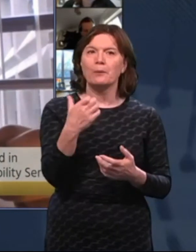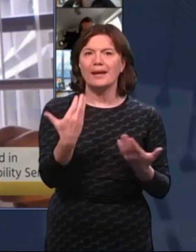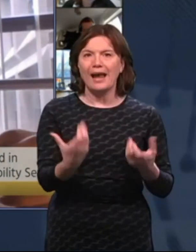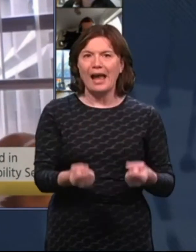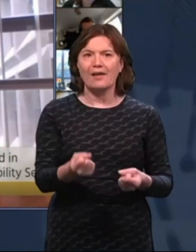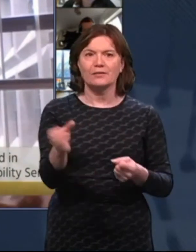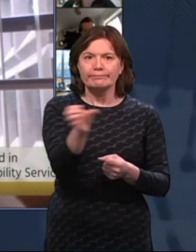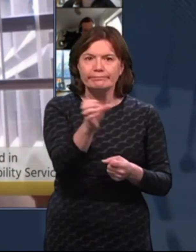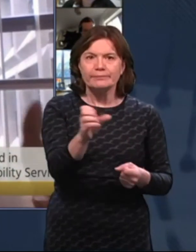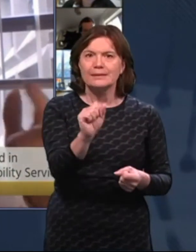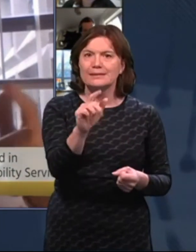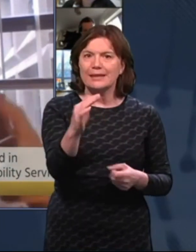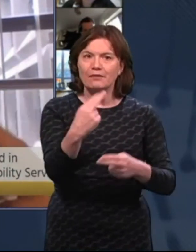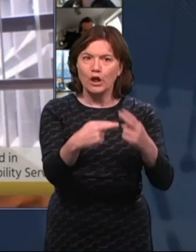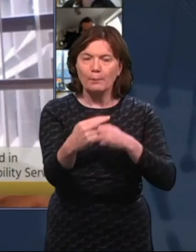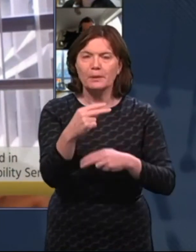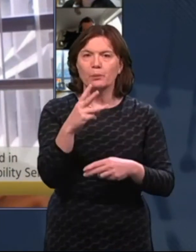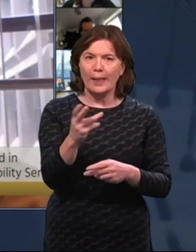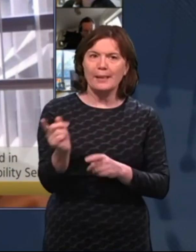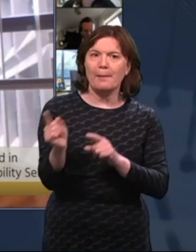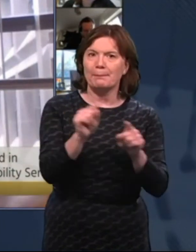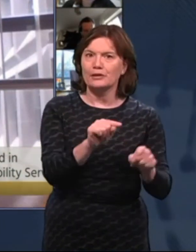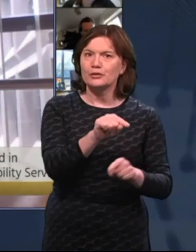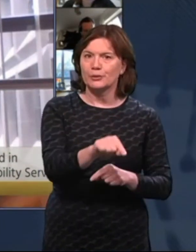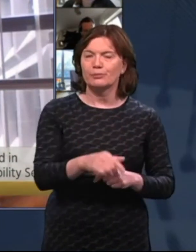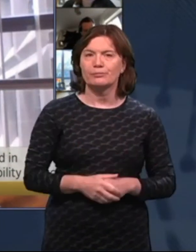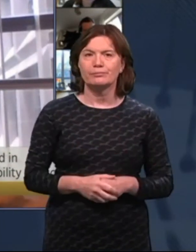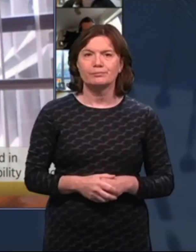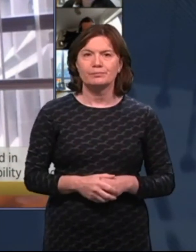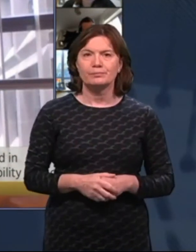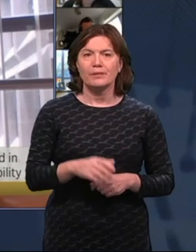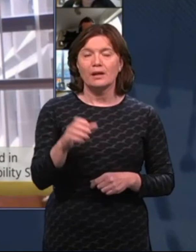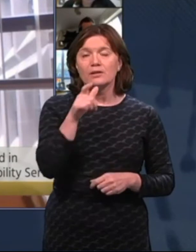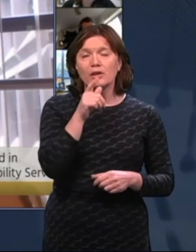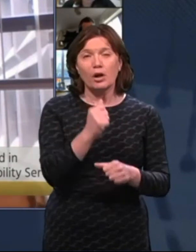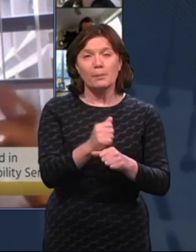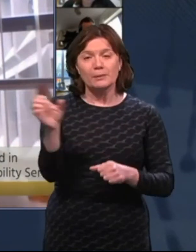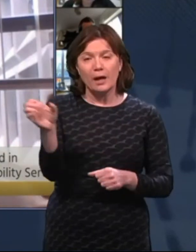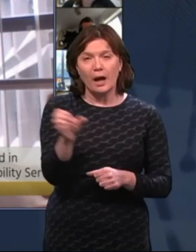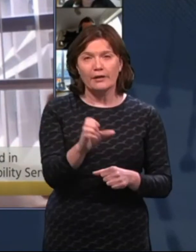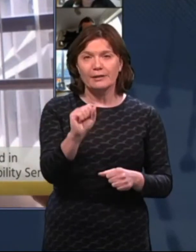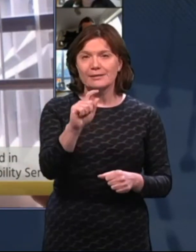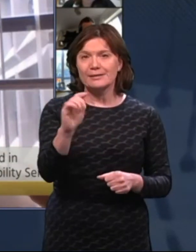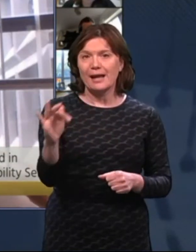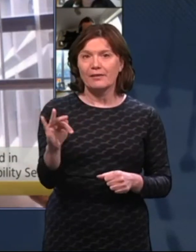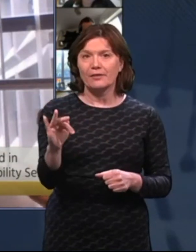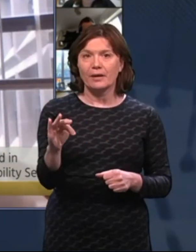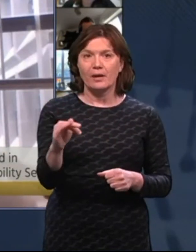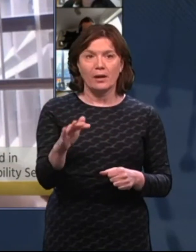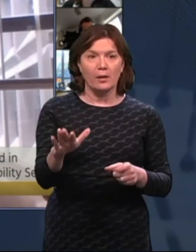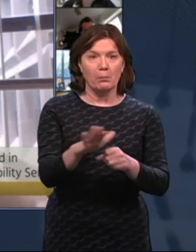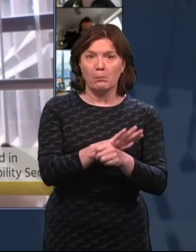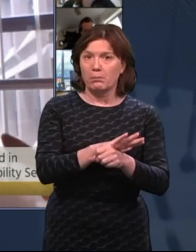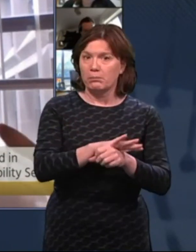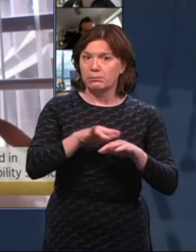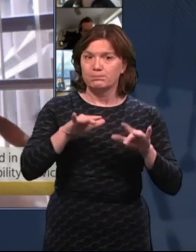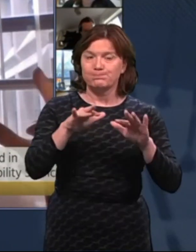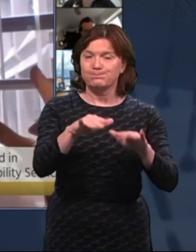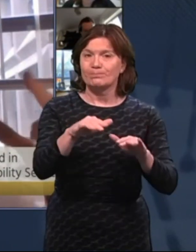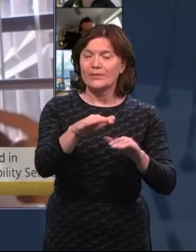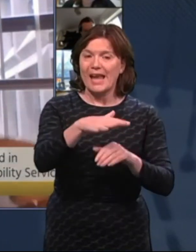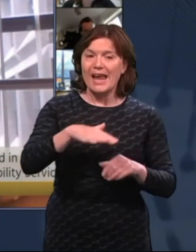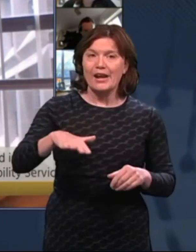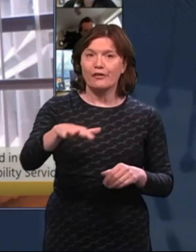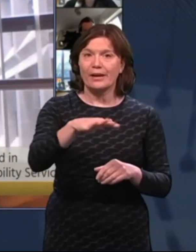I just want to quickly highlight that in relation to the allocation of staff for an area, one example of a very populated area, it's a big population and the